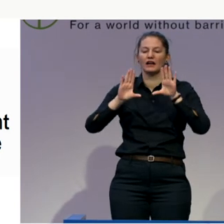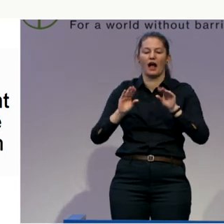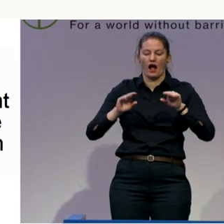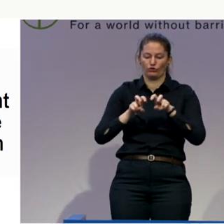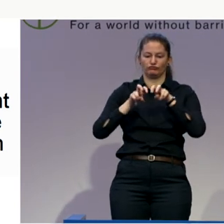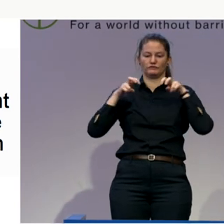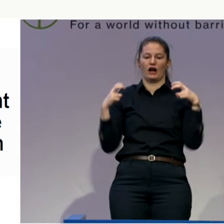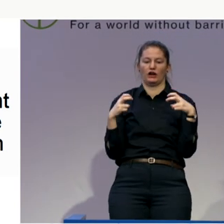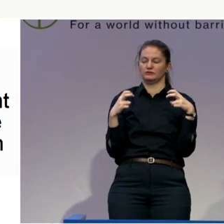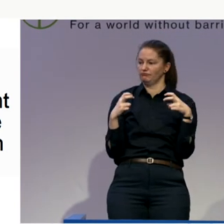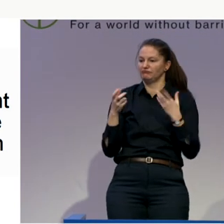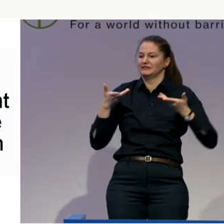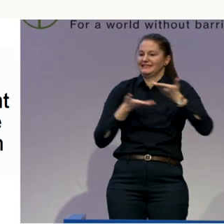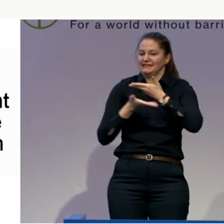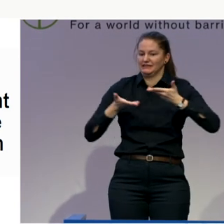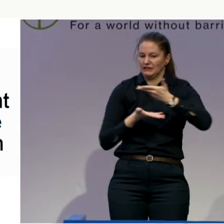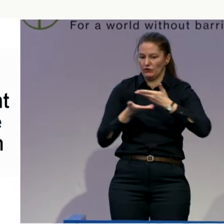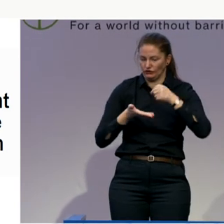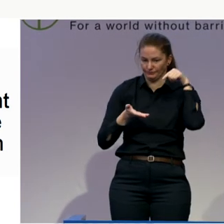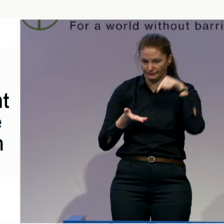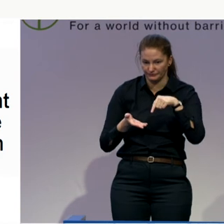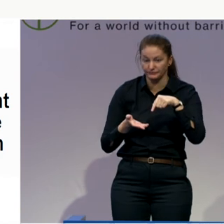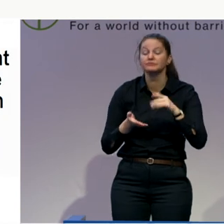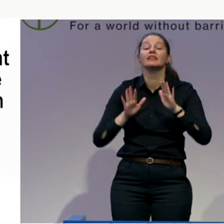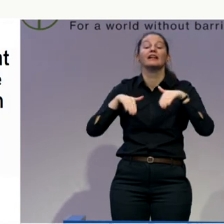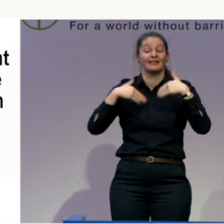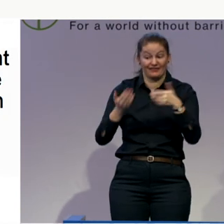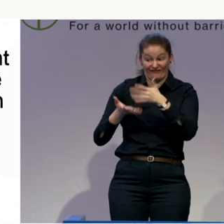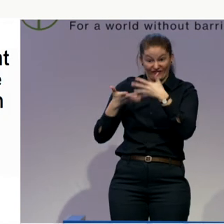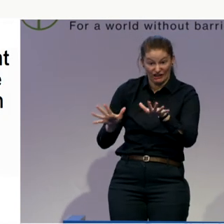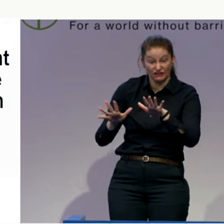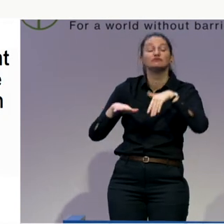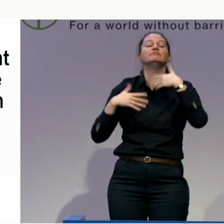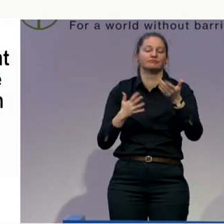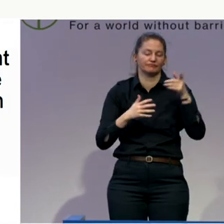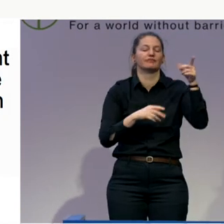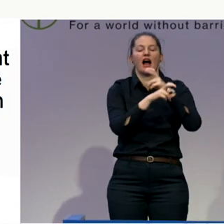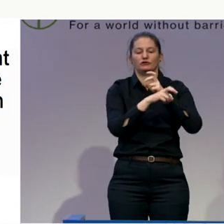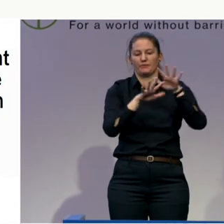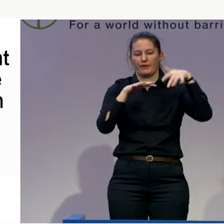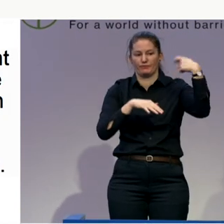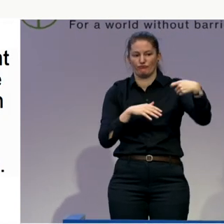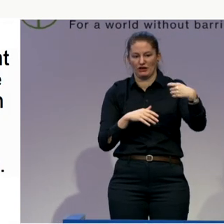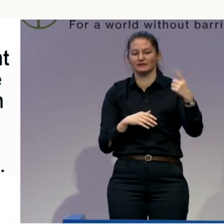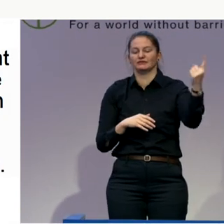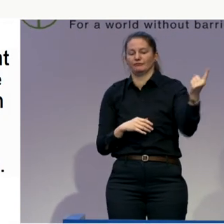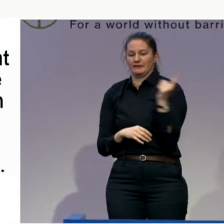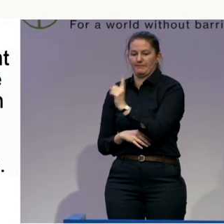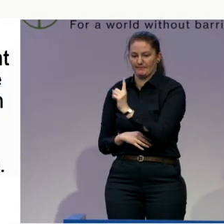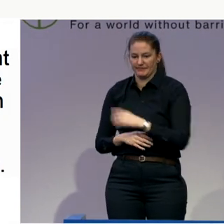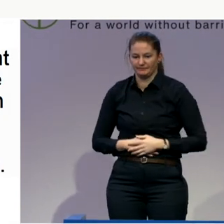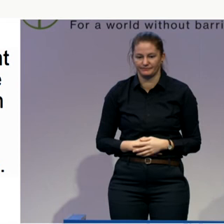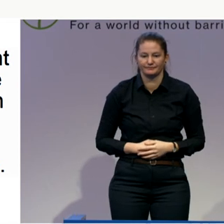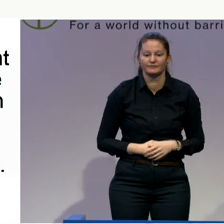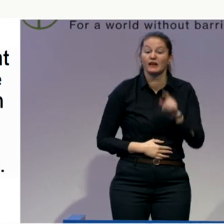by the President within the next 40 minutes. So, Tom, can we bring... Oh, and the couch is just